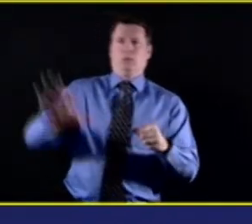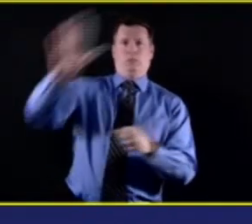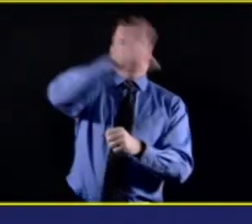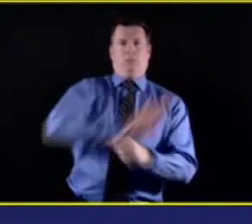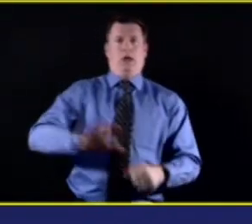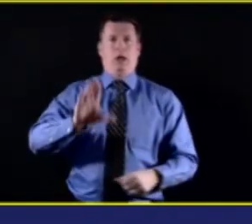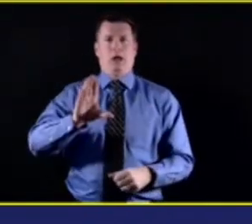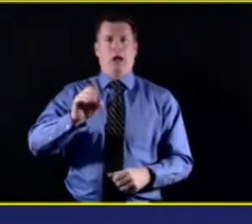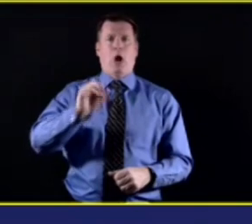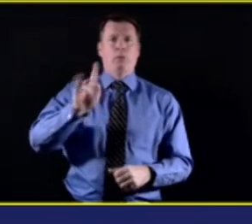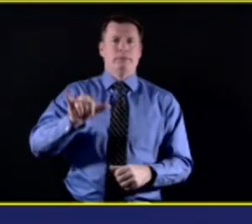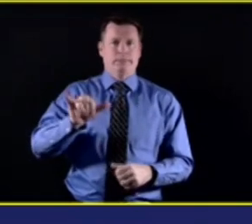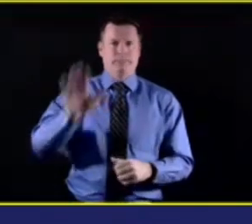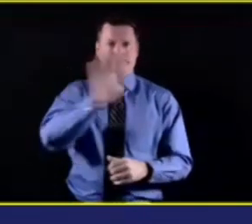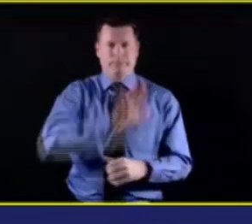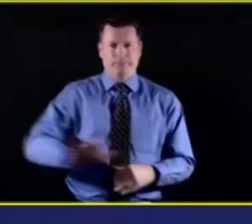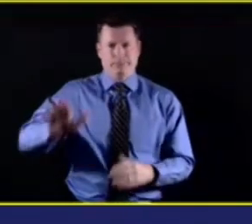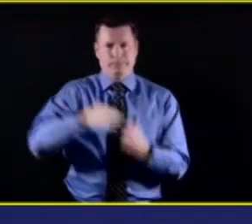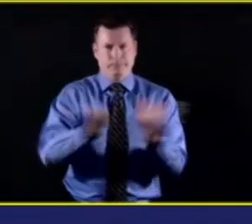but the mental health aspect of that?